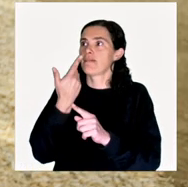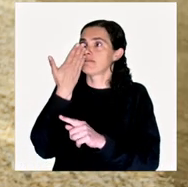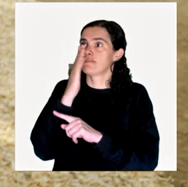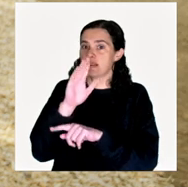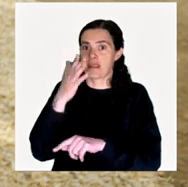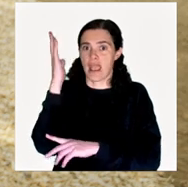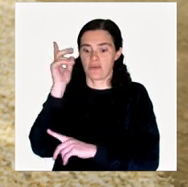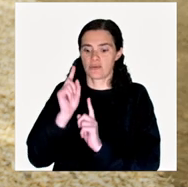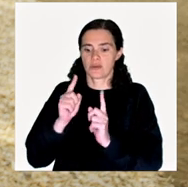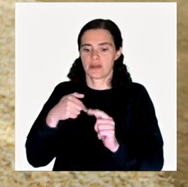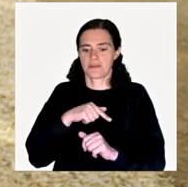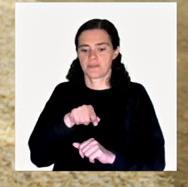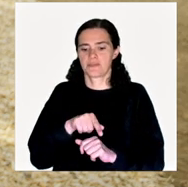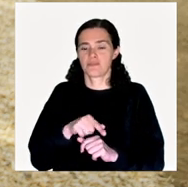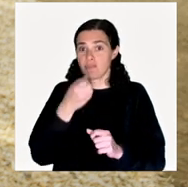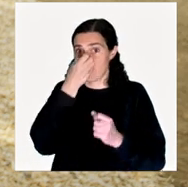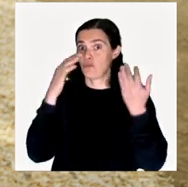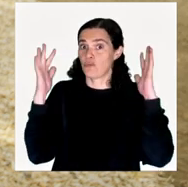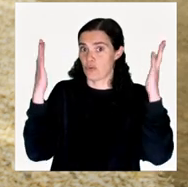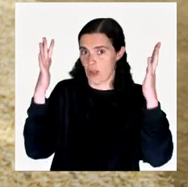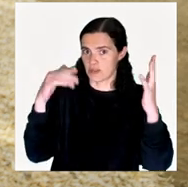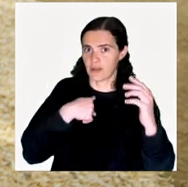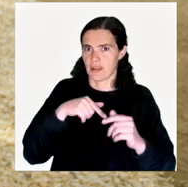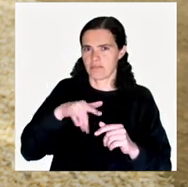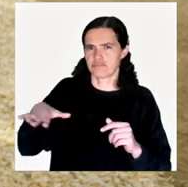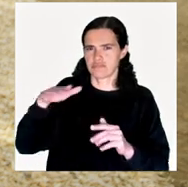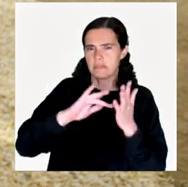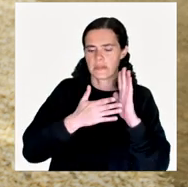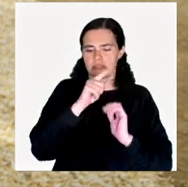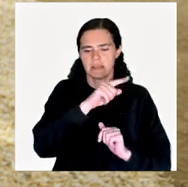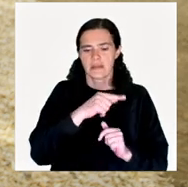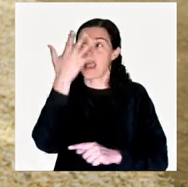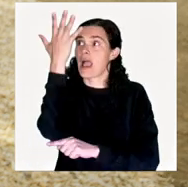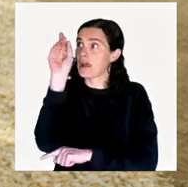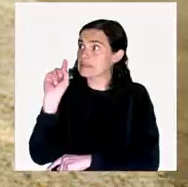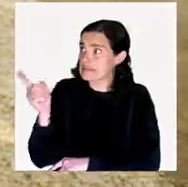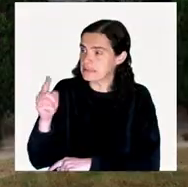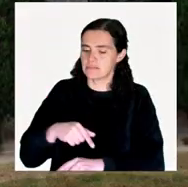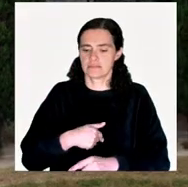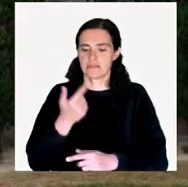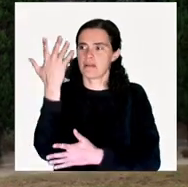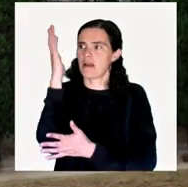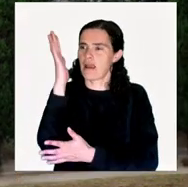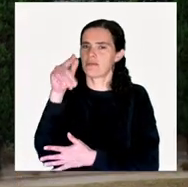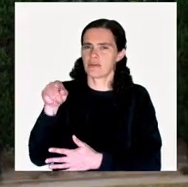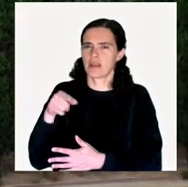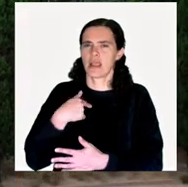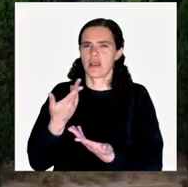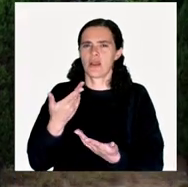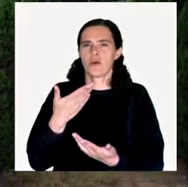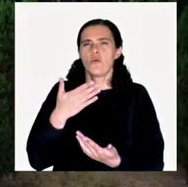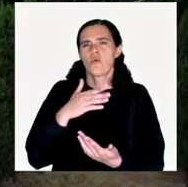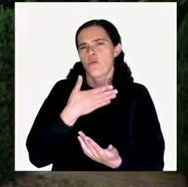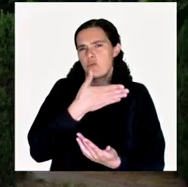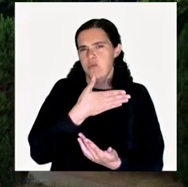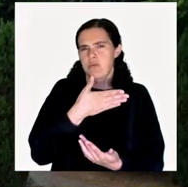this, in front of a tree in the forest, in the Mata Atlantica, a dead tree. A tree that was